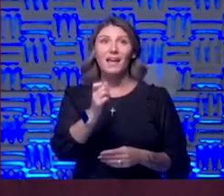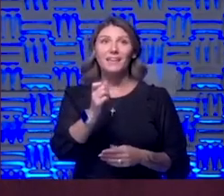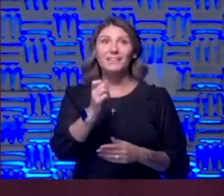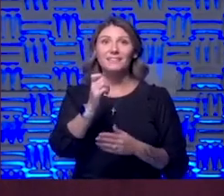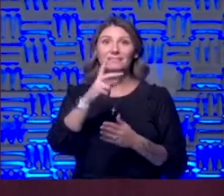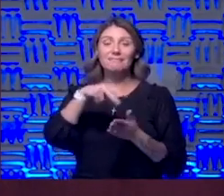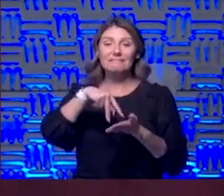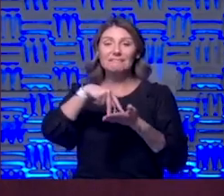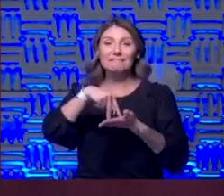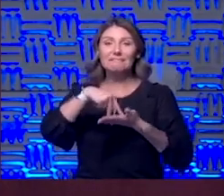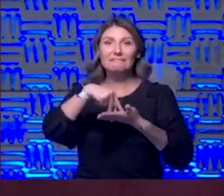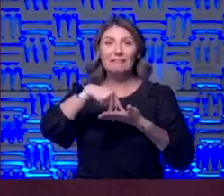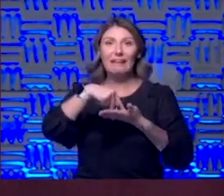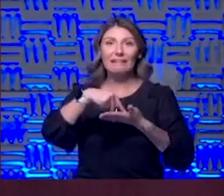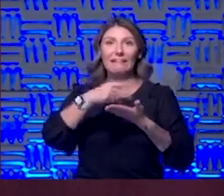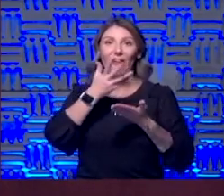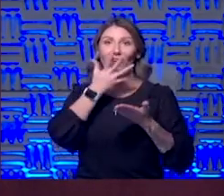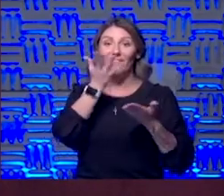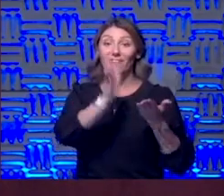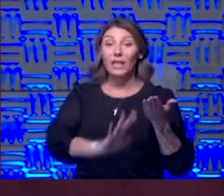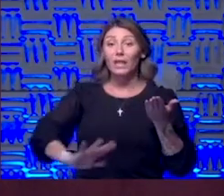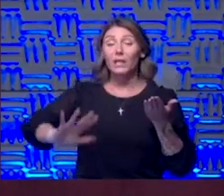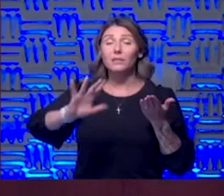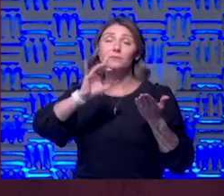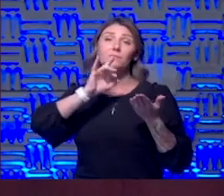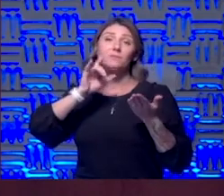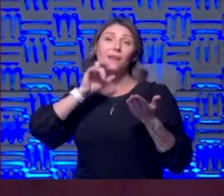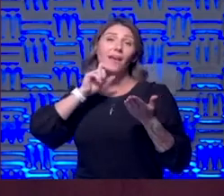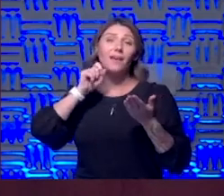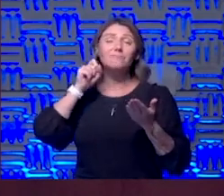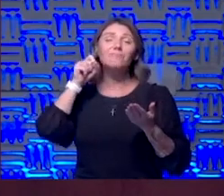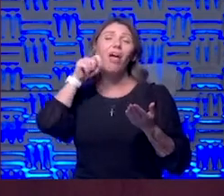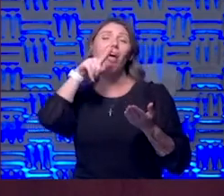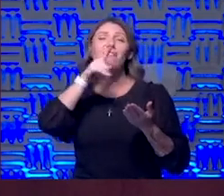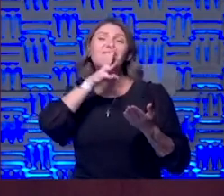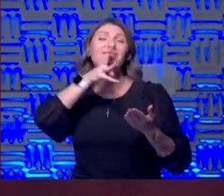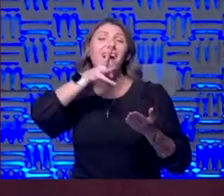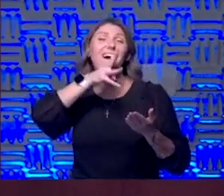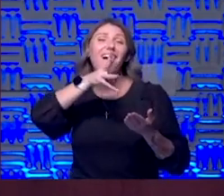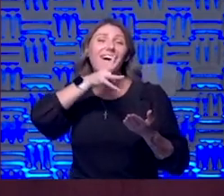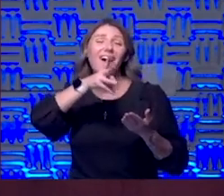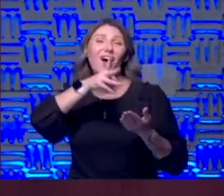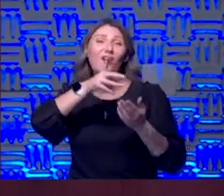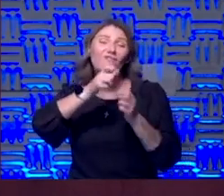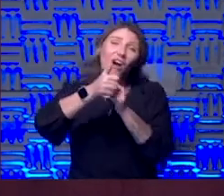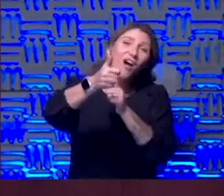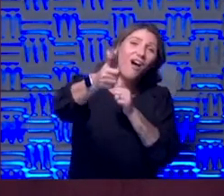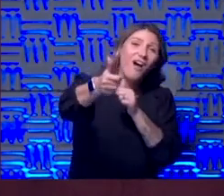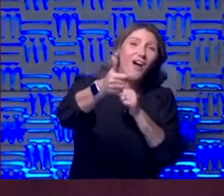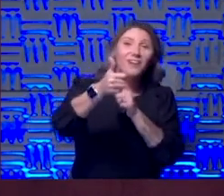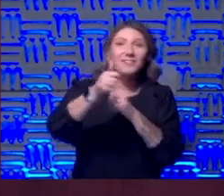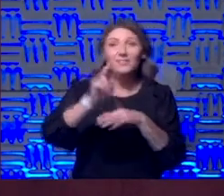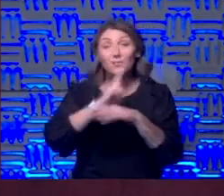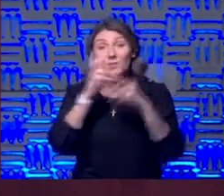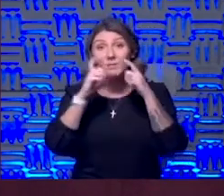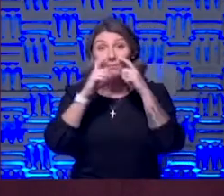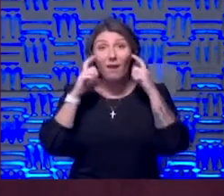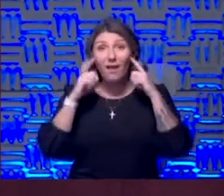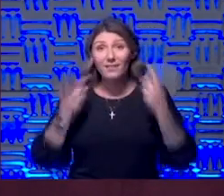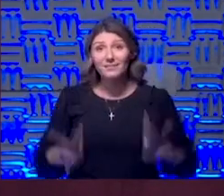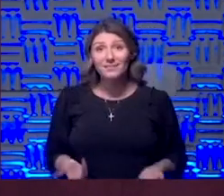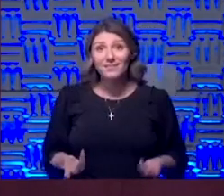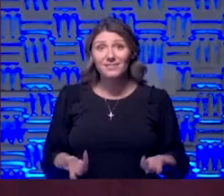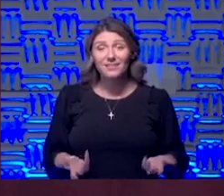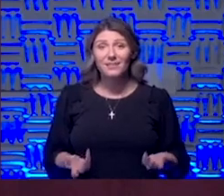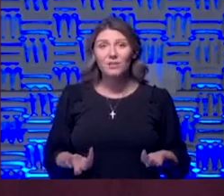standing alone on a field and shouting at each other and from afar wear a mask you know there's